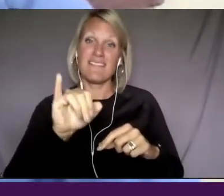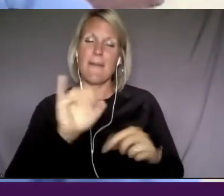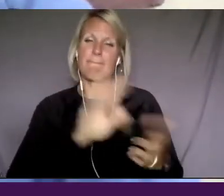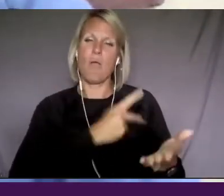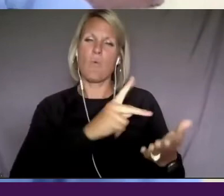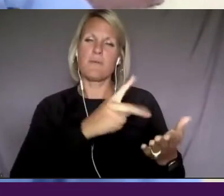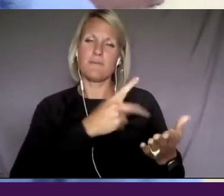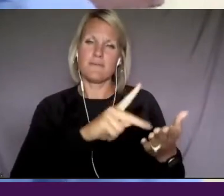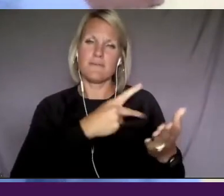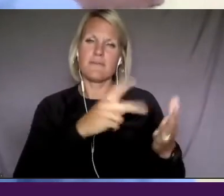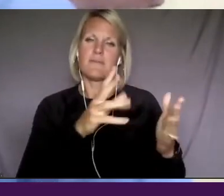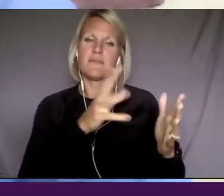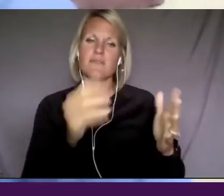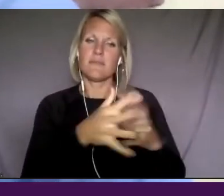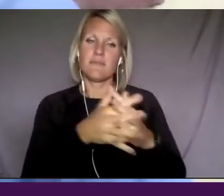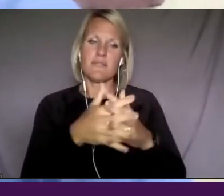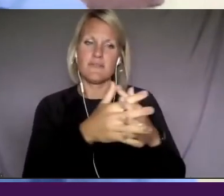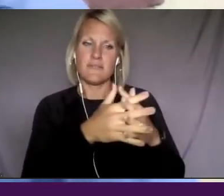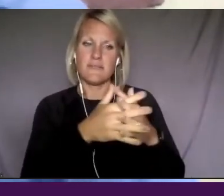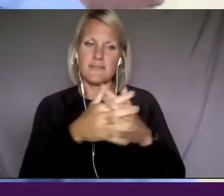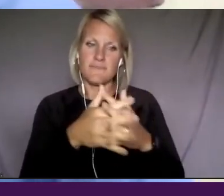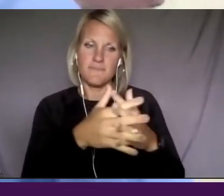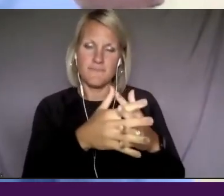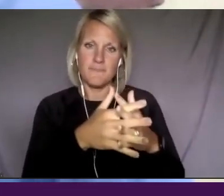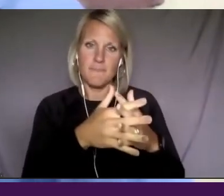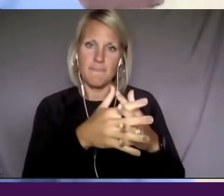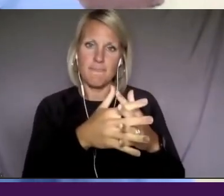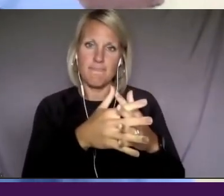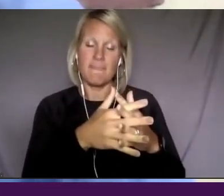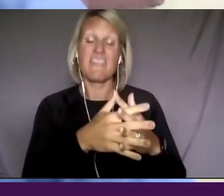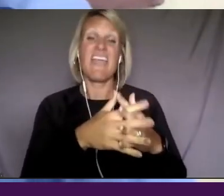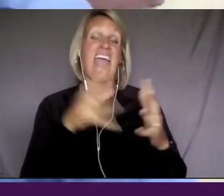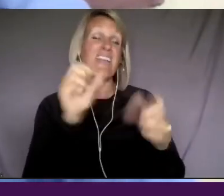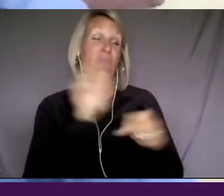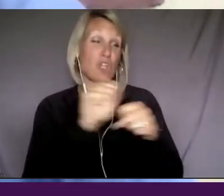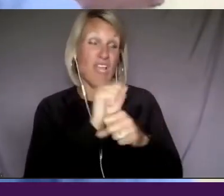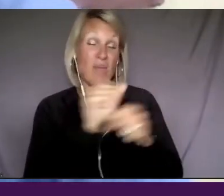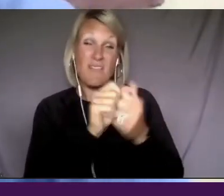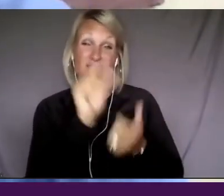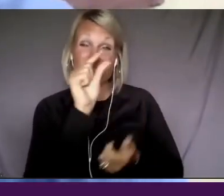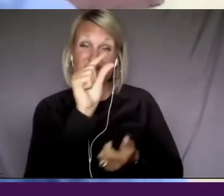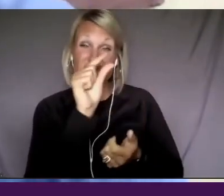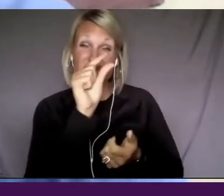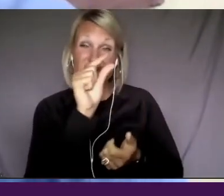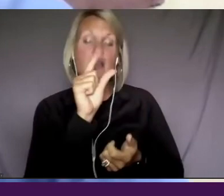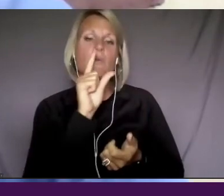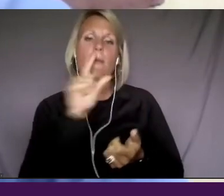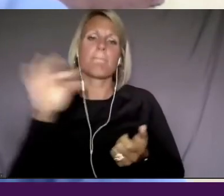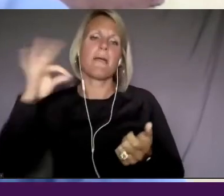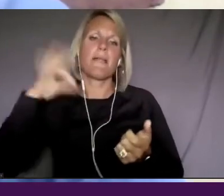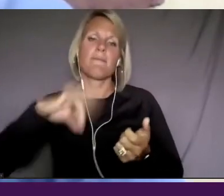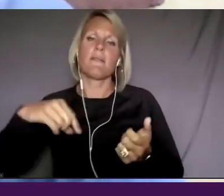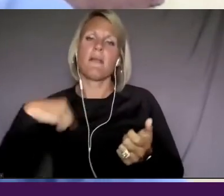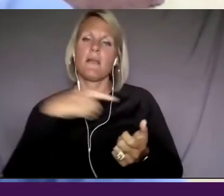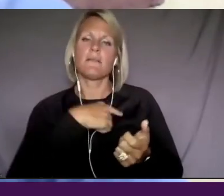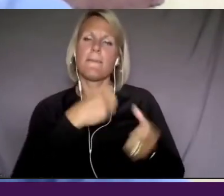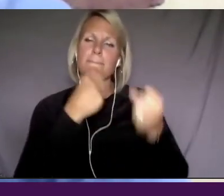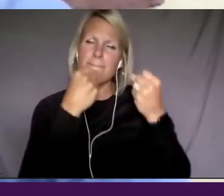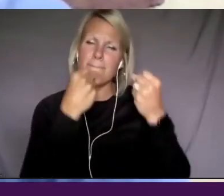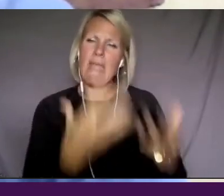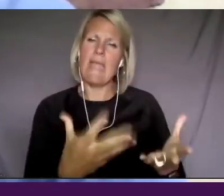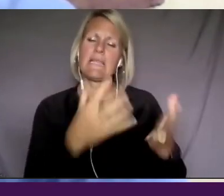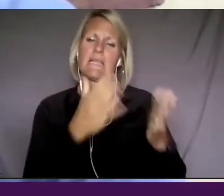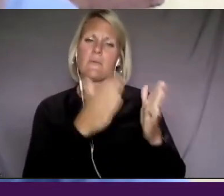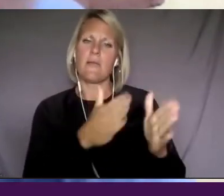uh, archival footage for very little has really benefited us in so many other ways. And so I